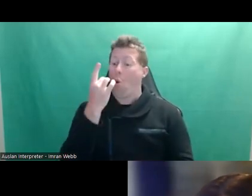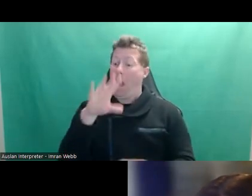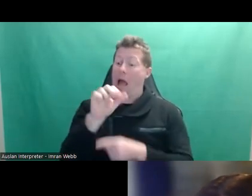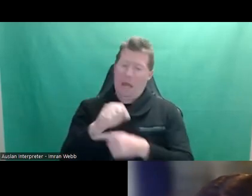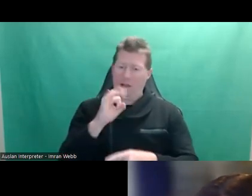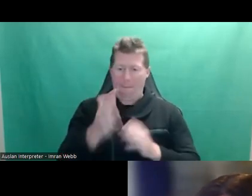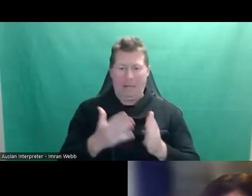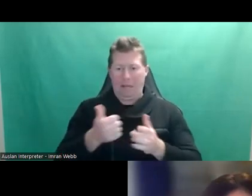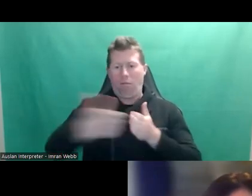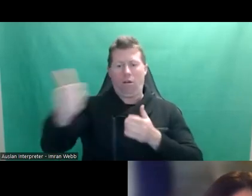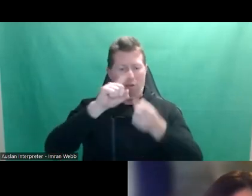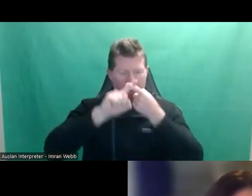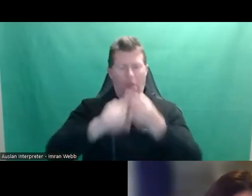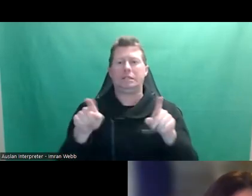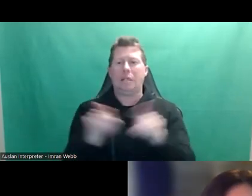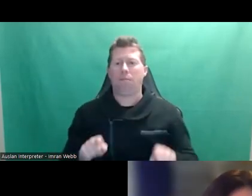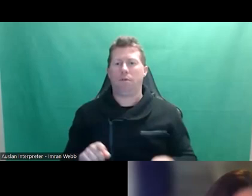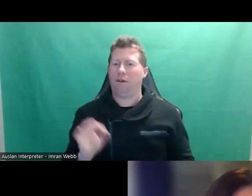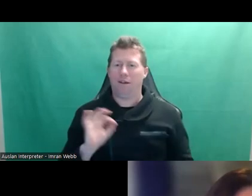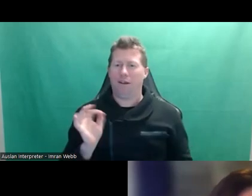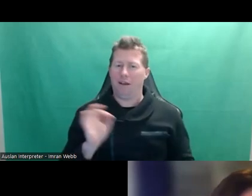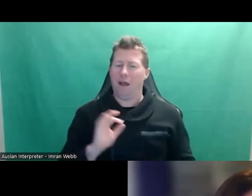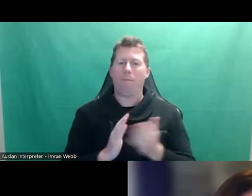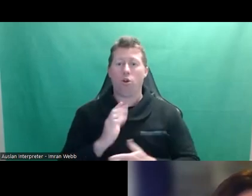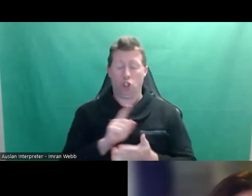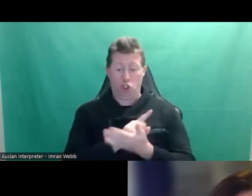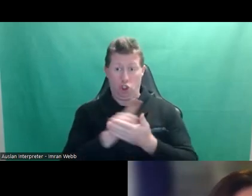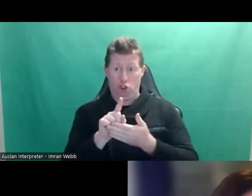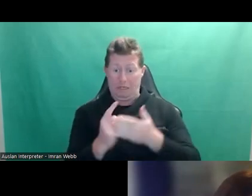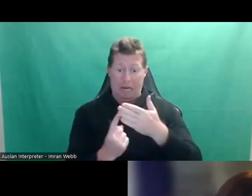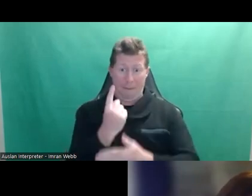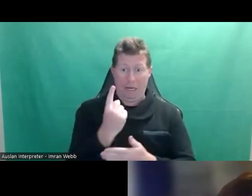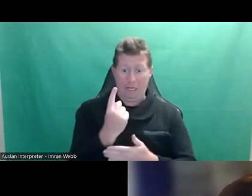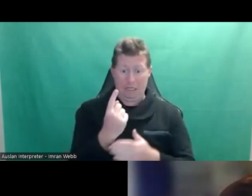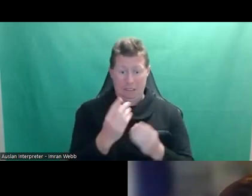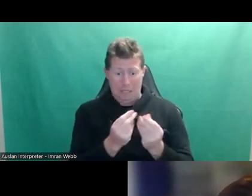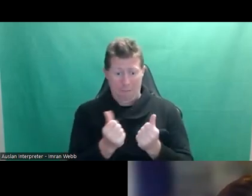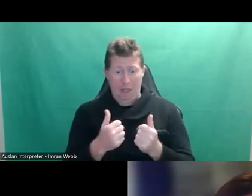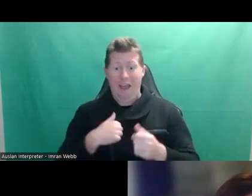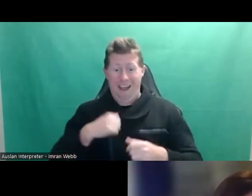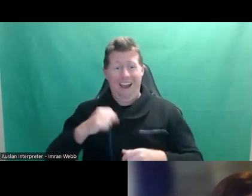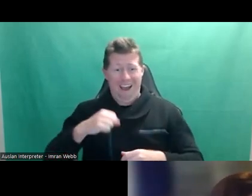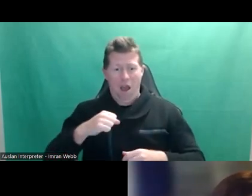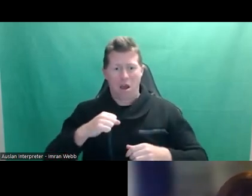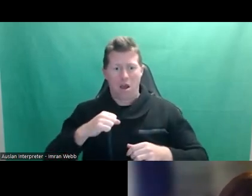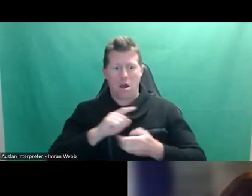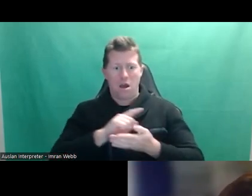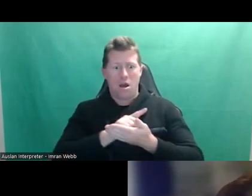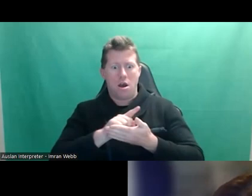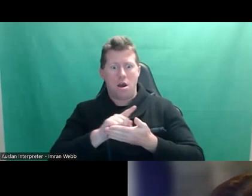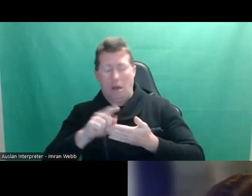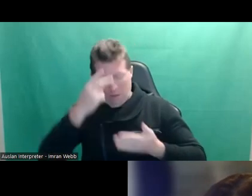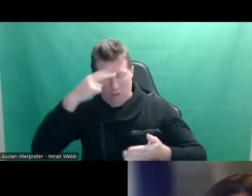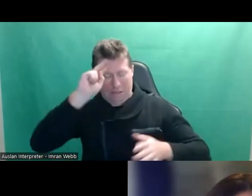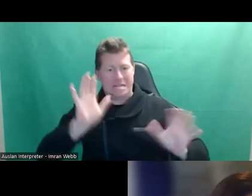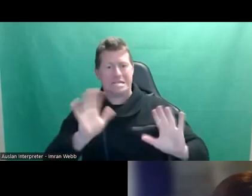Consent can also then change during the course of a particular event or a particular hour or particular day.